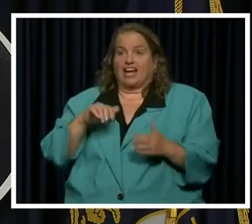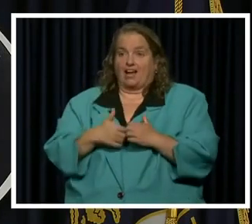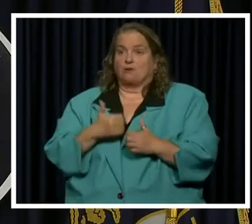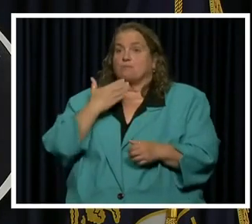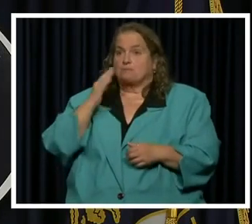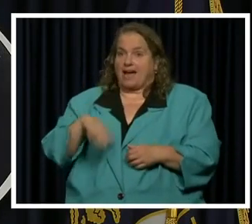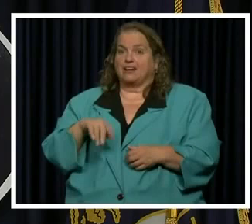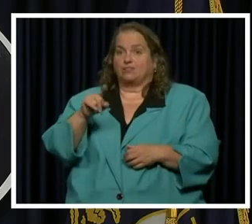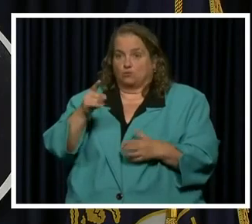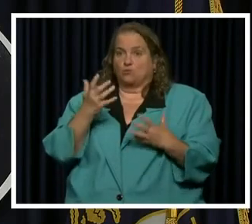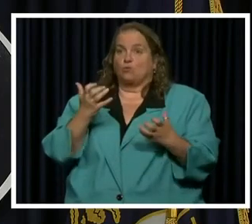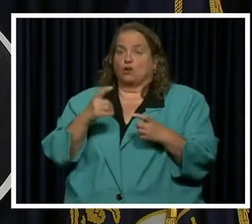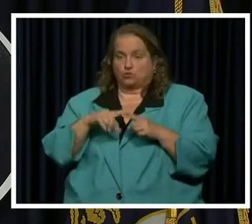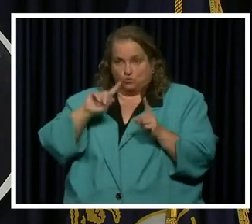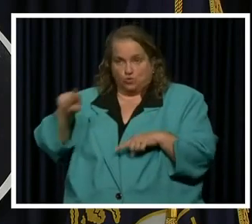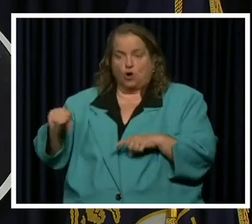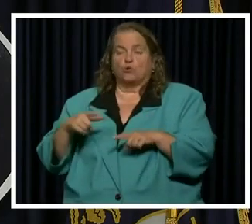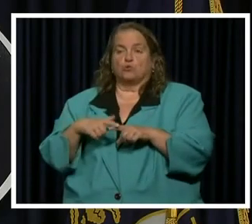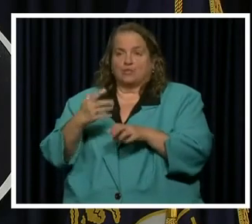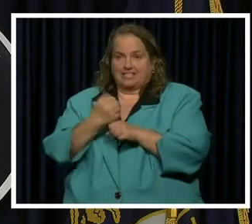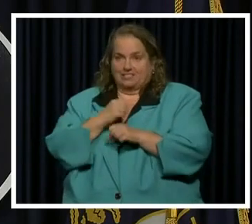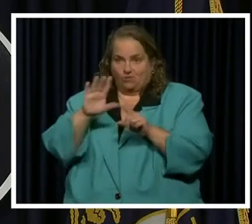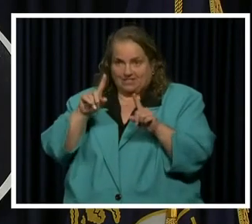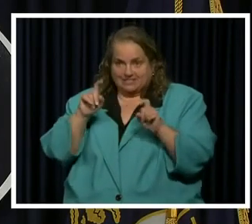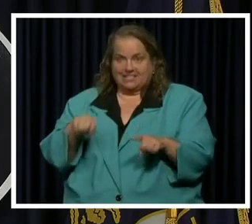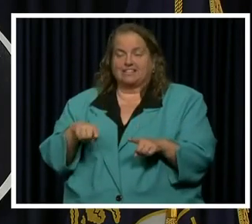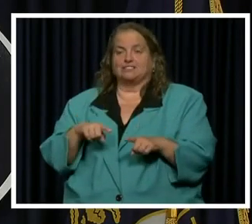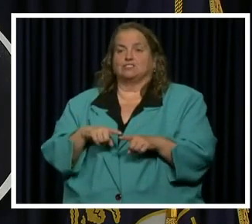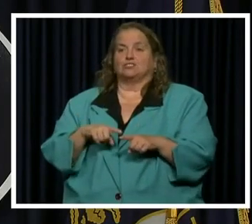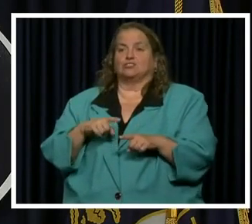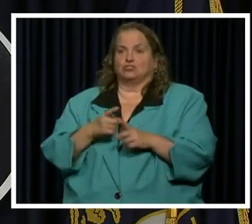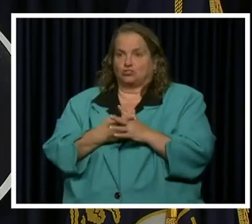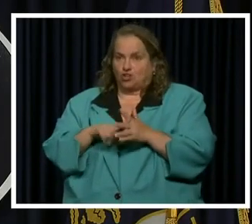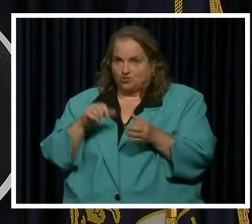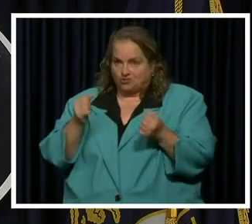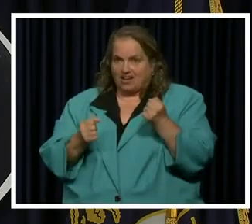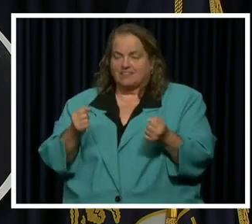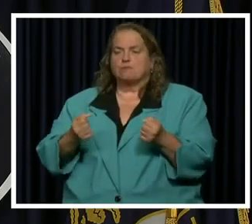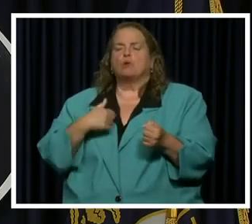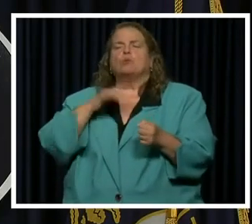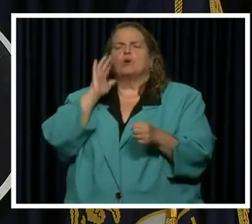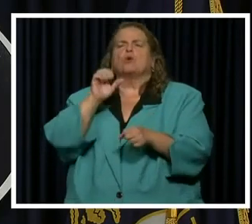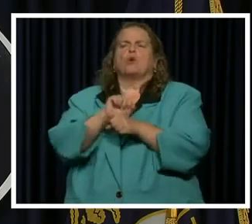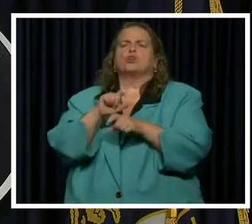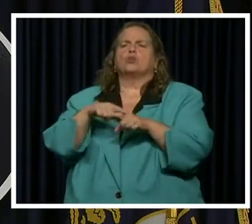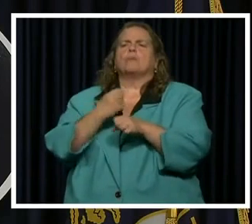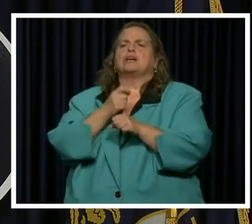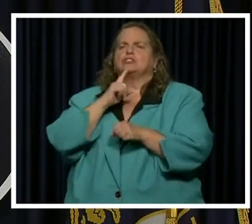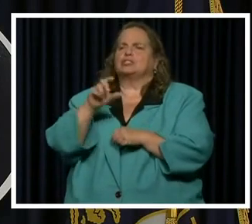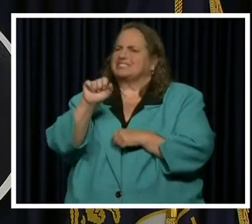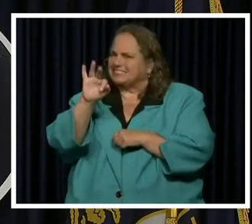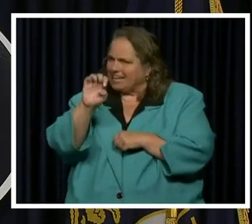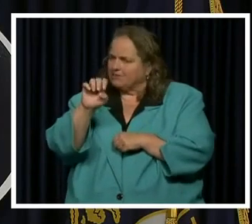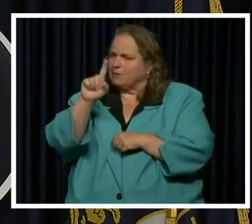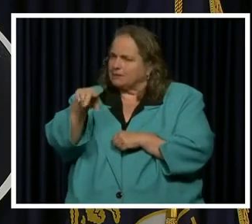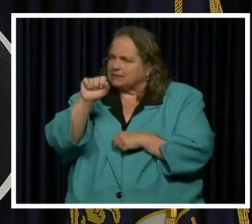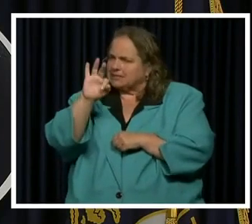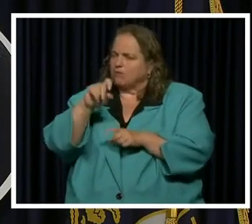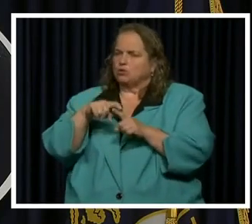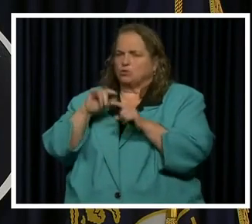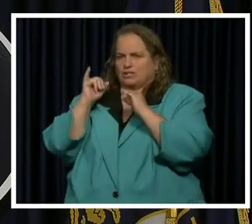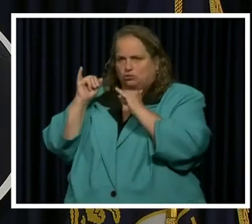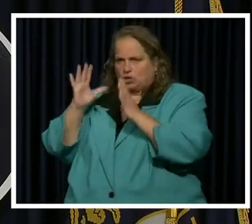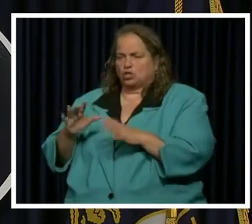badly you want to go and you want to get that test done. Um, and we're going to work to make sure it's safe. It's got to be safe to the instructor.